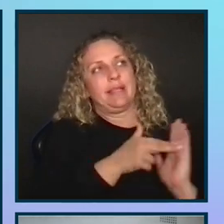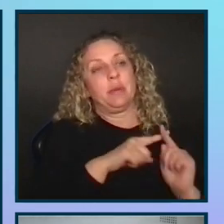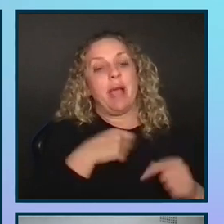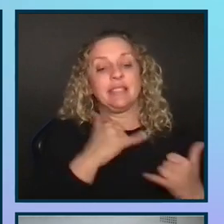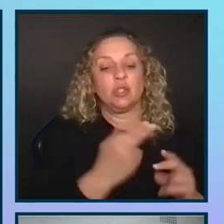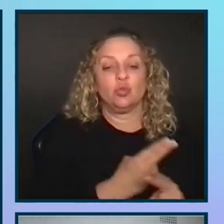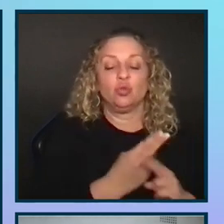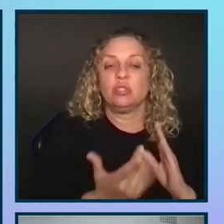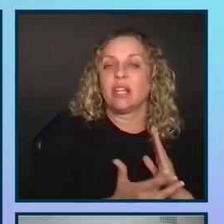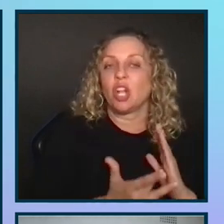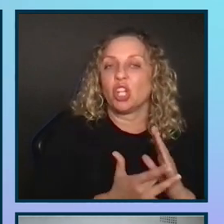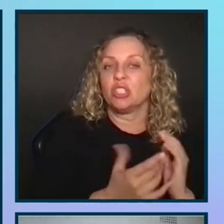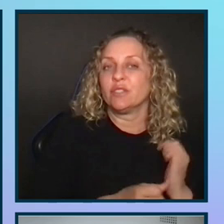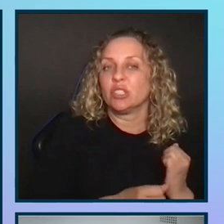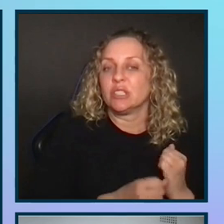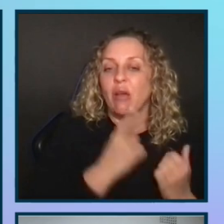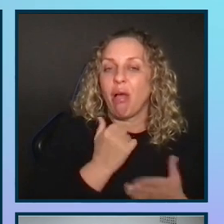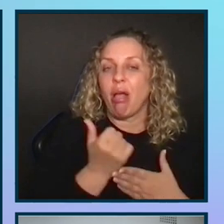And it can help your research as well.